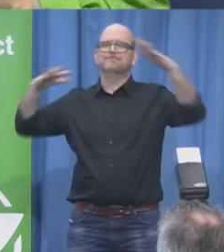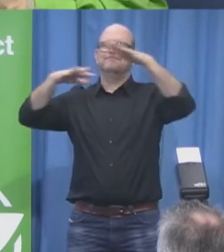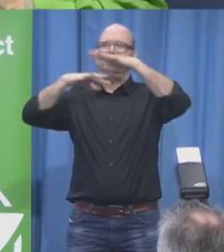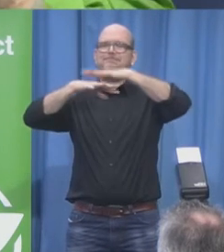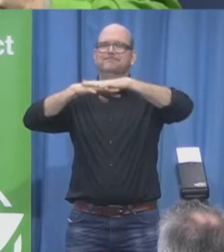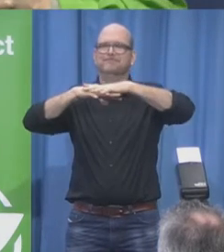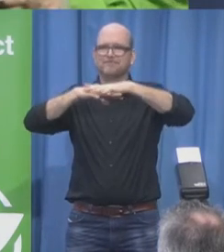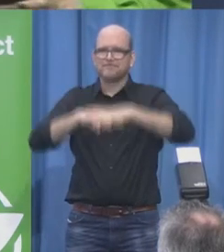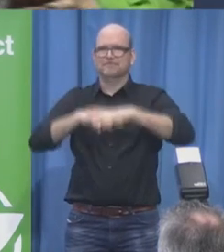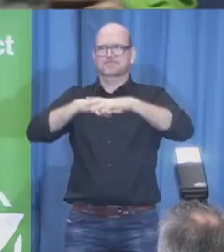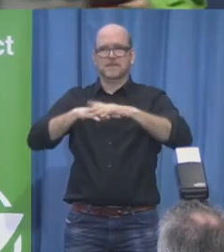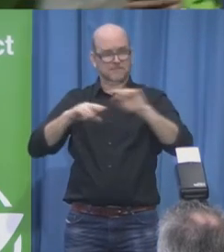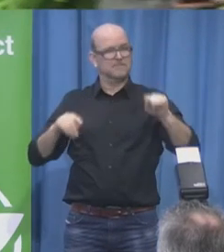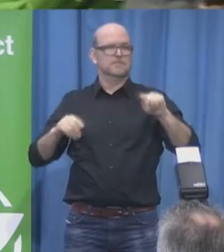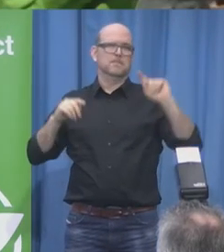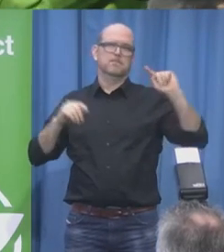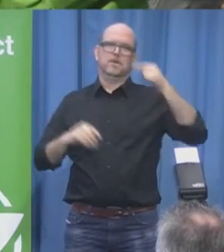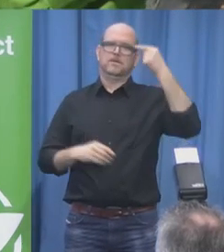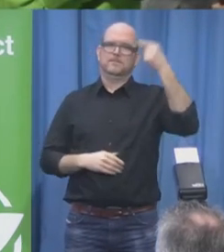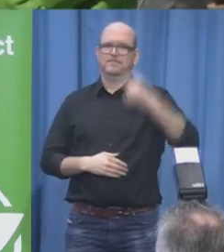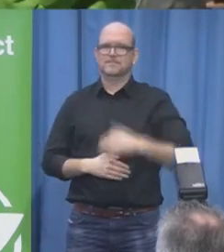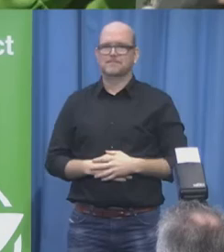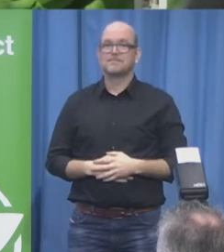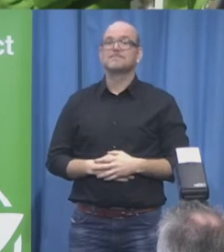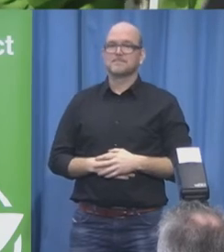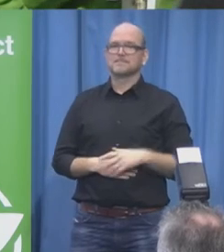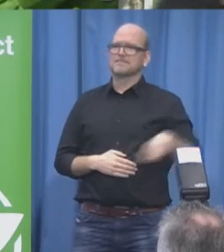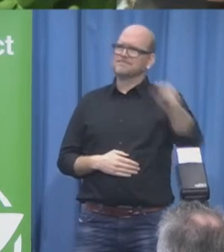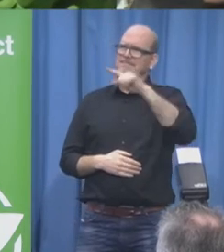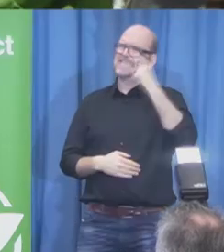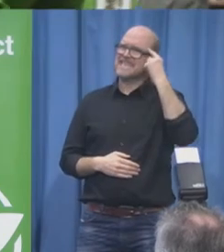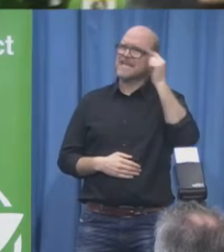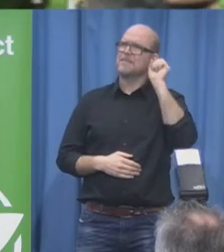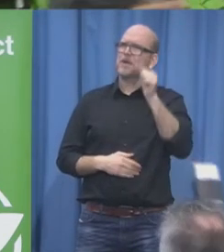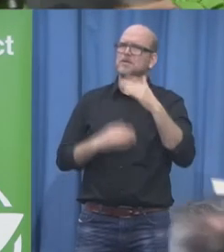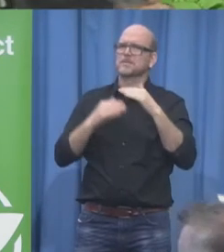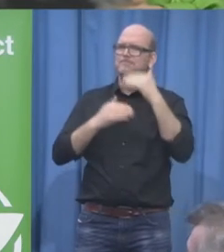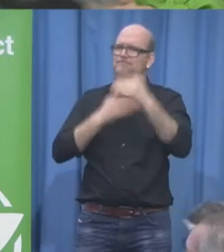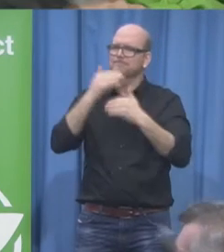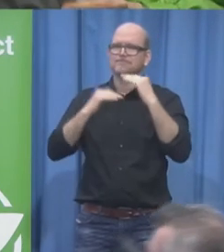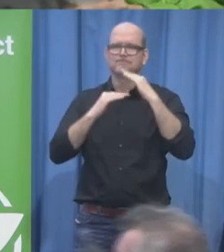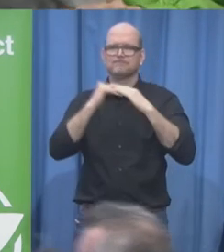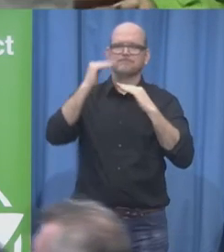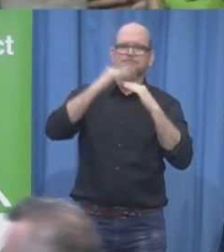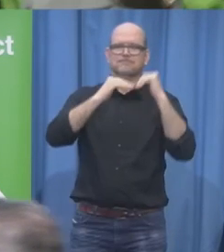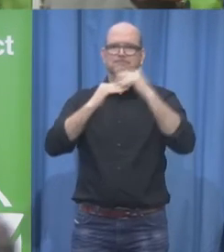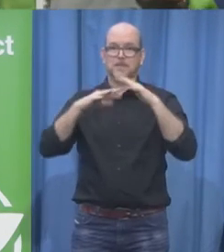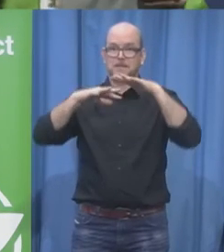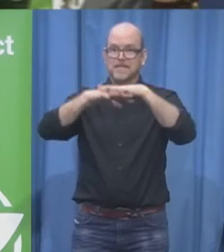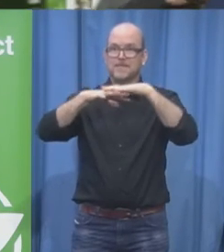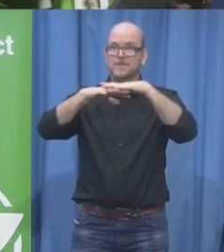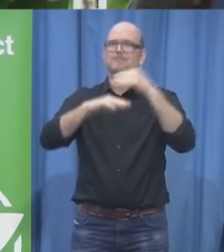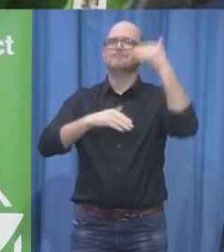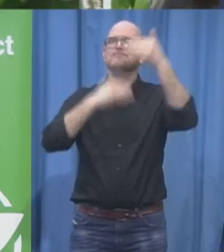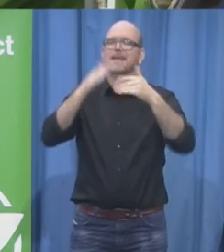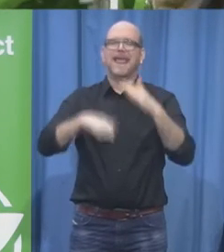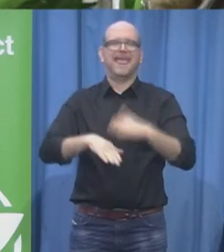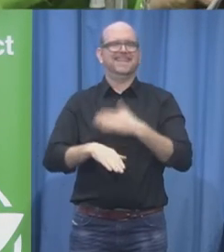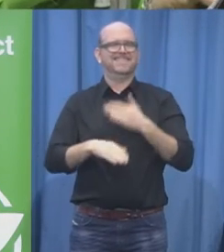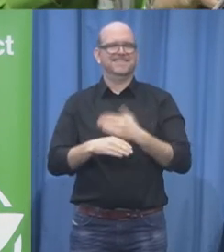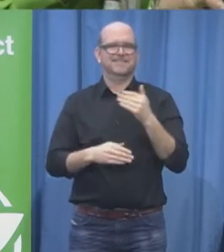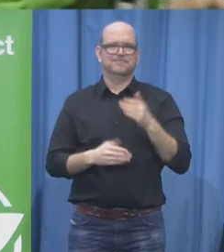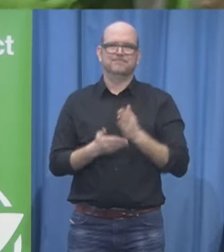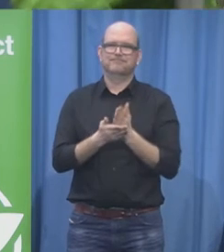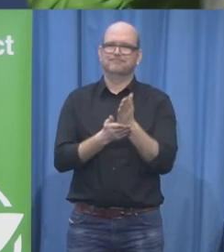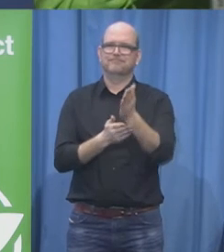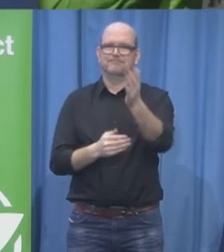everybody in this conversation together the second rule is have fun okay let's not take ourselves just too